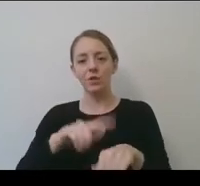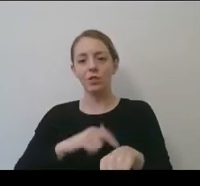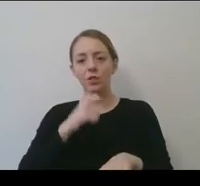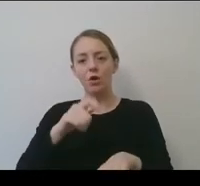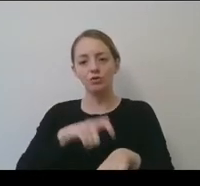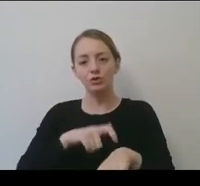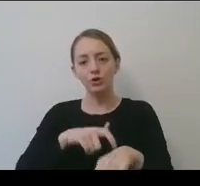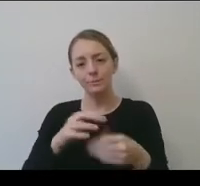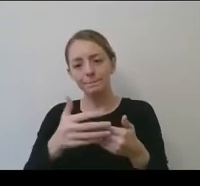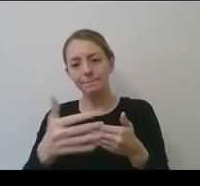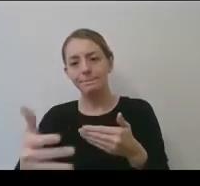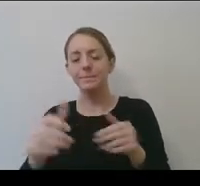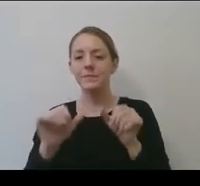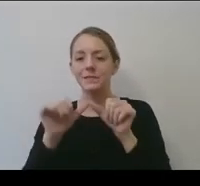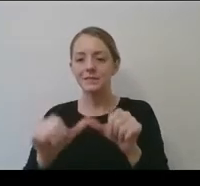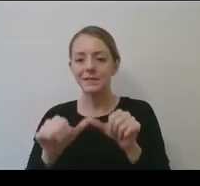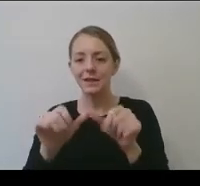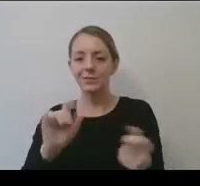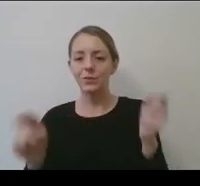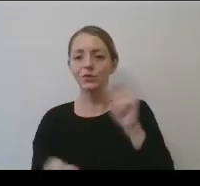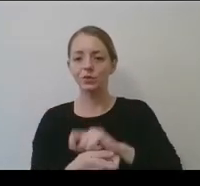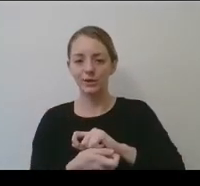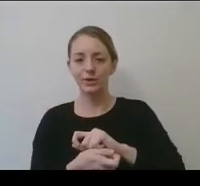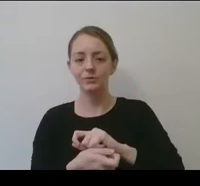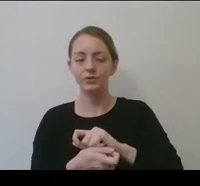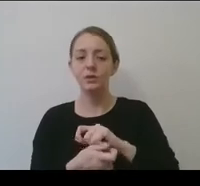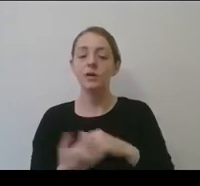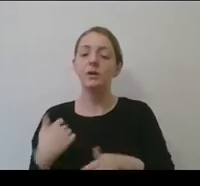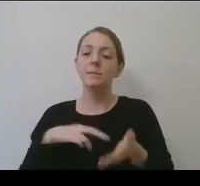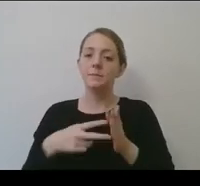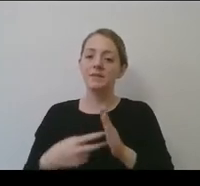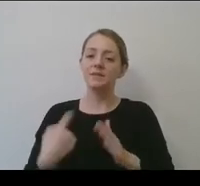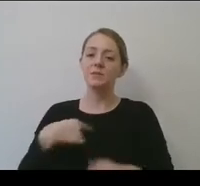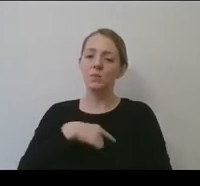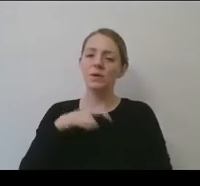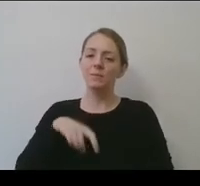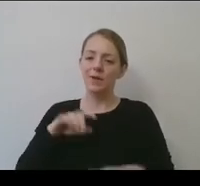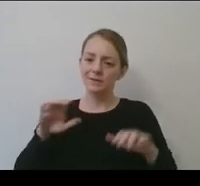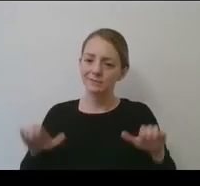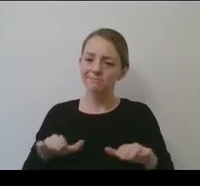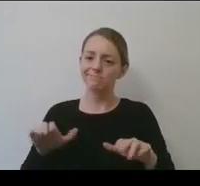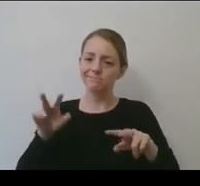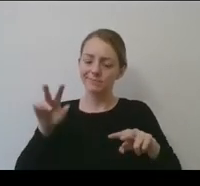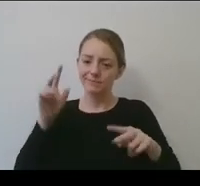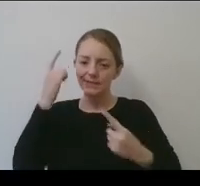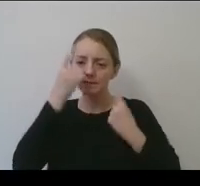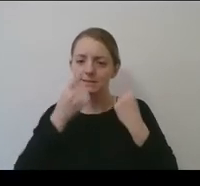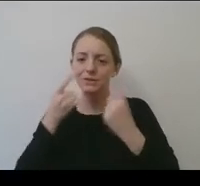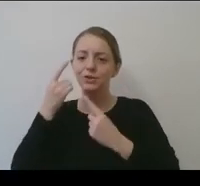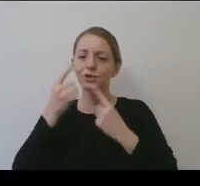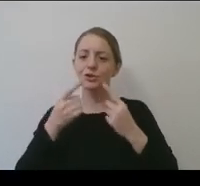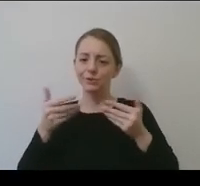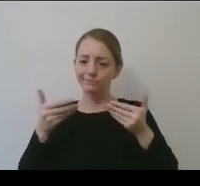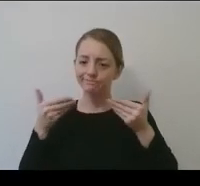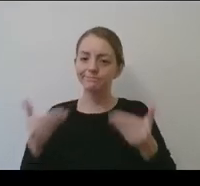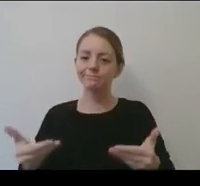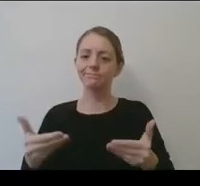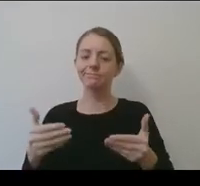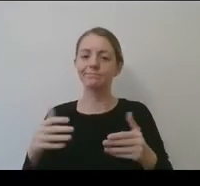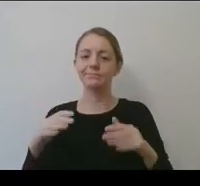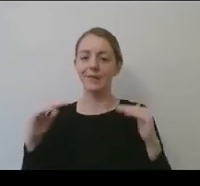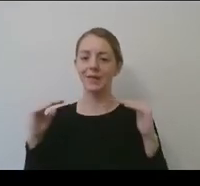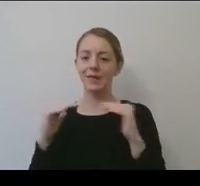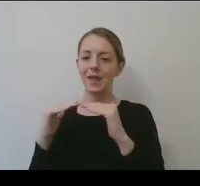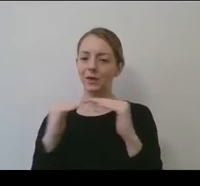puts us in a position to proactively consider and act on equity issues, not only across our championships, but